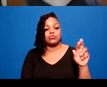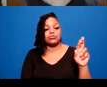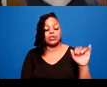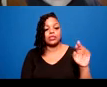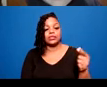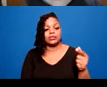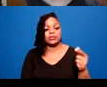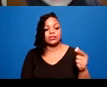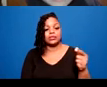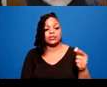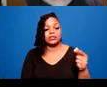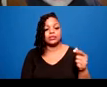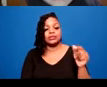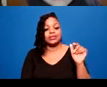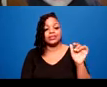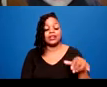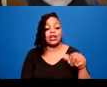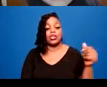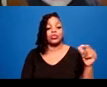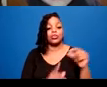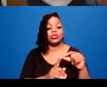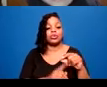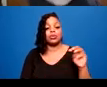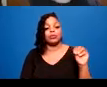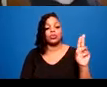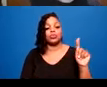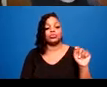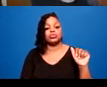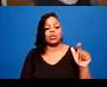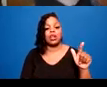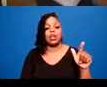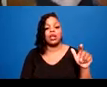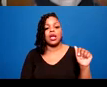and community care. Got it.